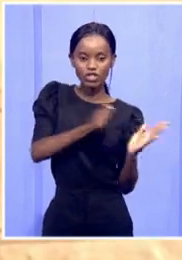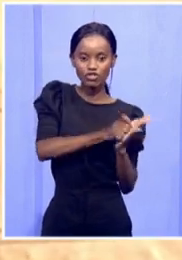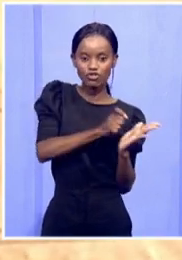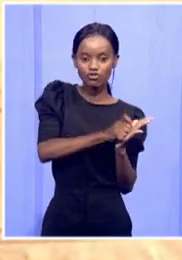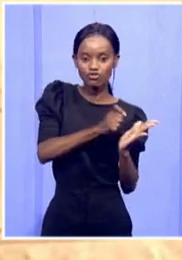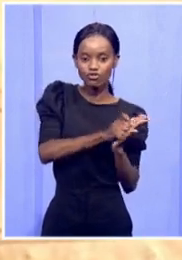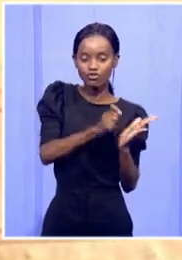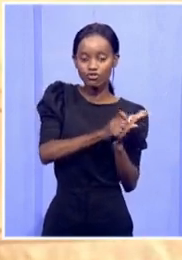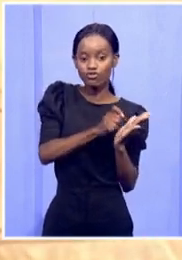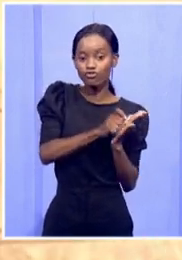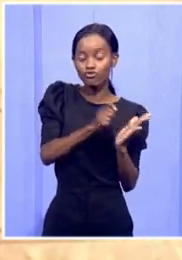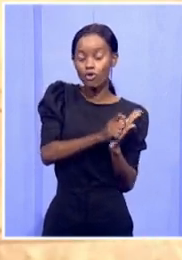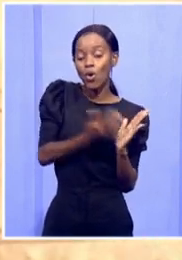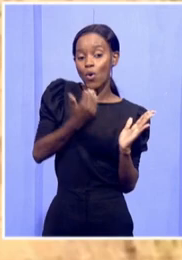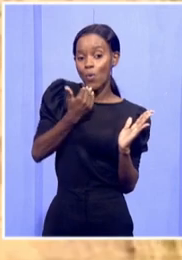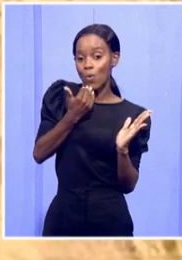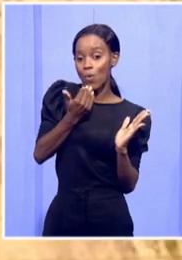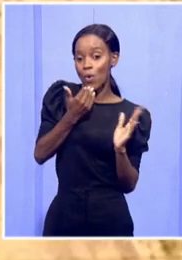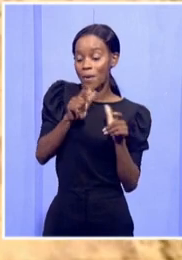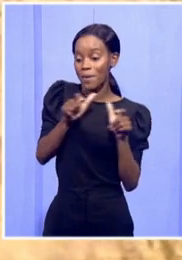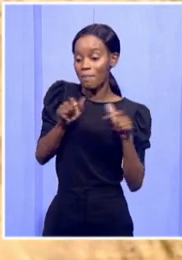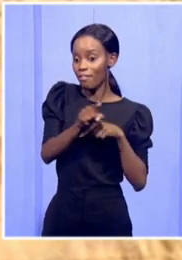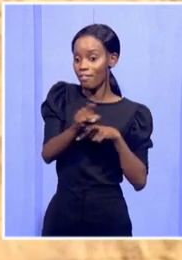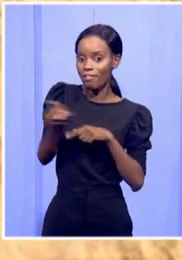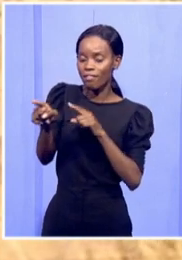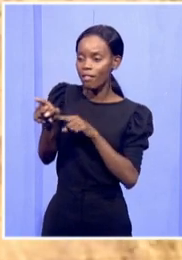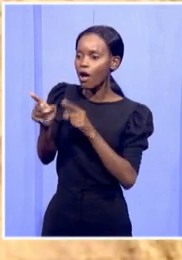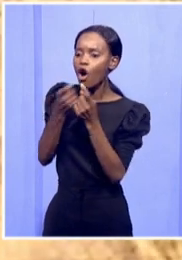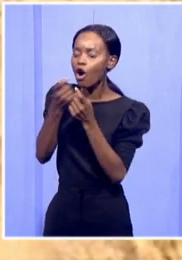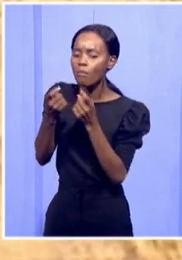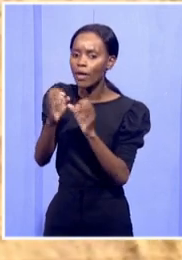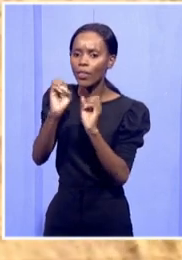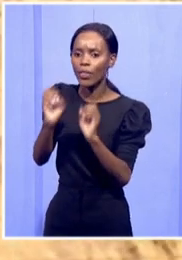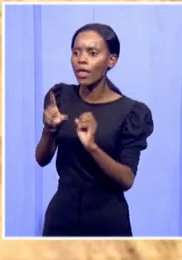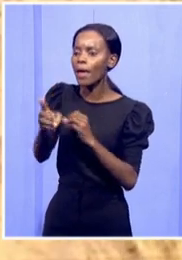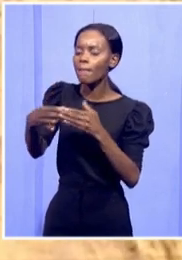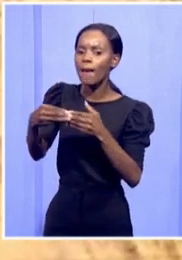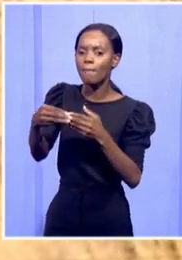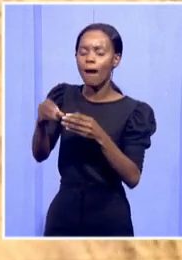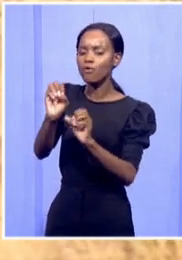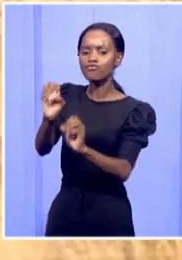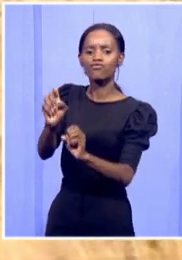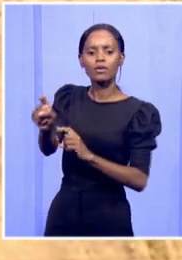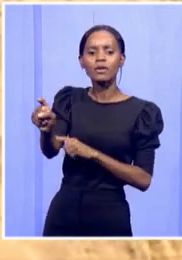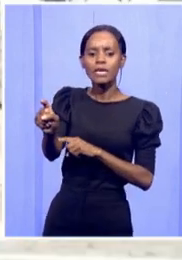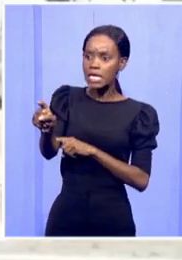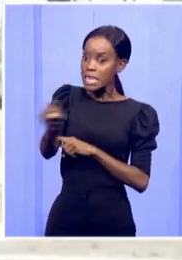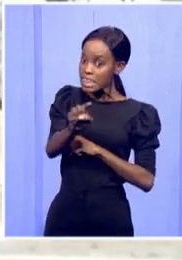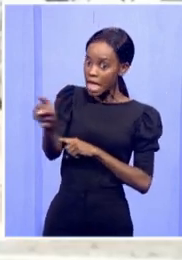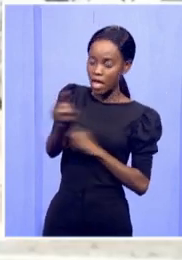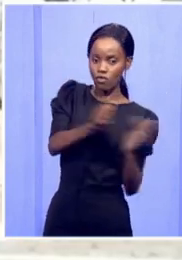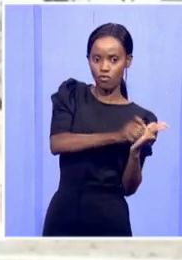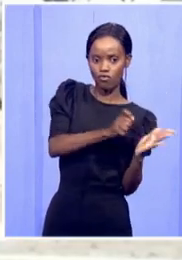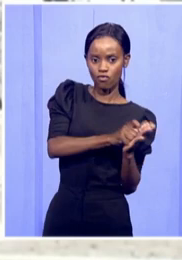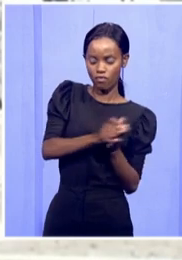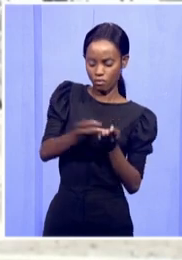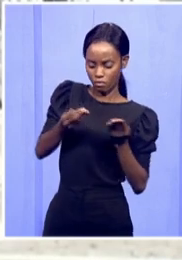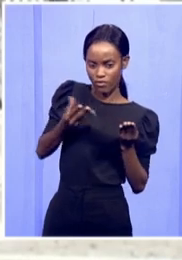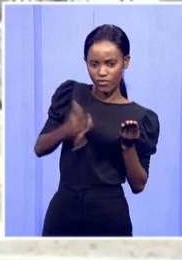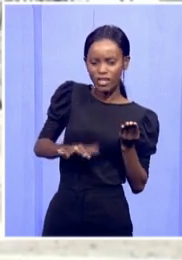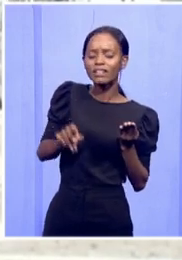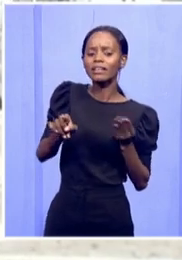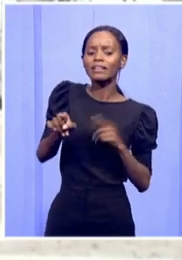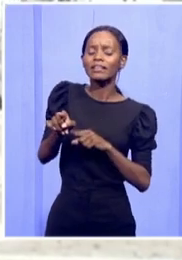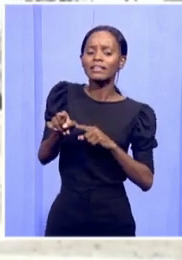people who are not the complainants or members in this instance. They indicate, amongst others again,